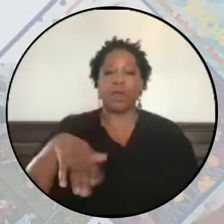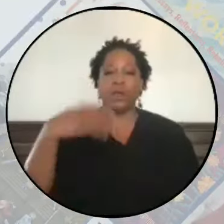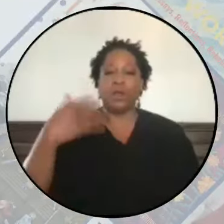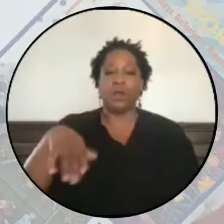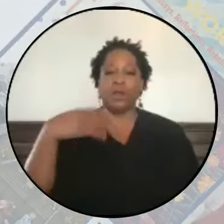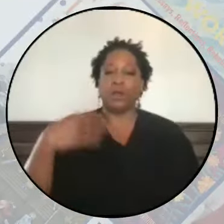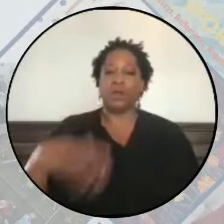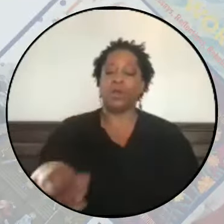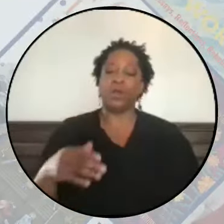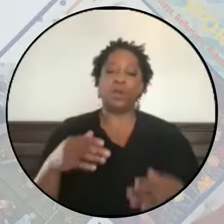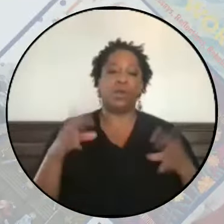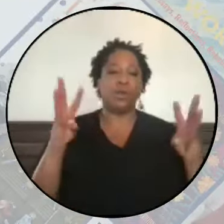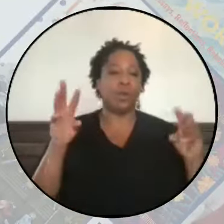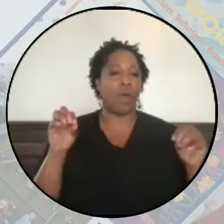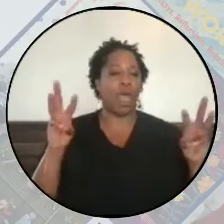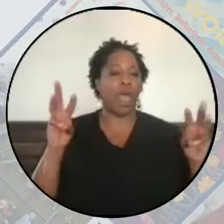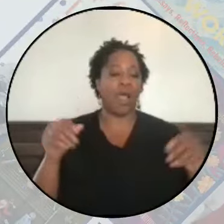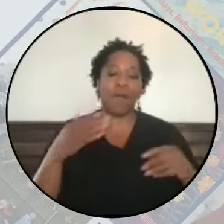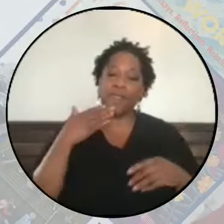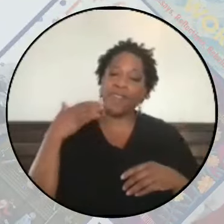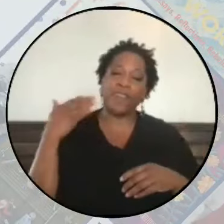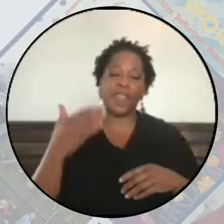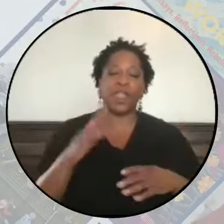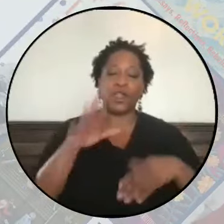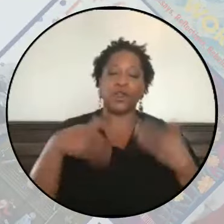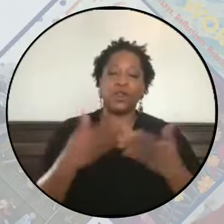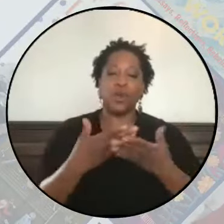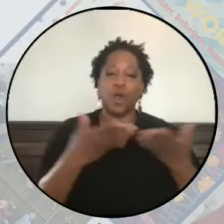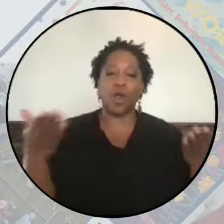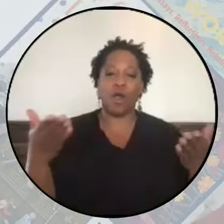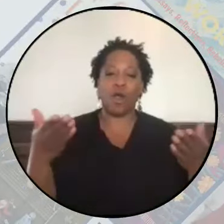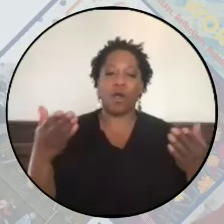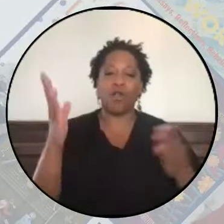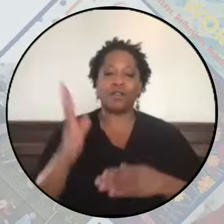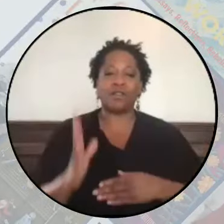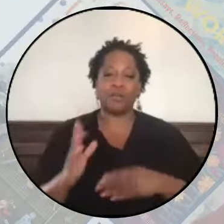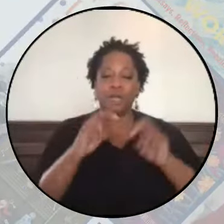Thank you so much to all of our speakers.